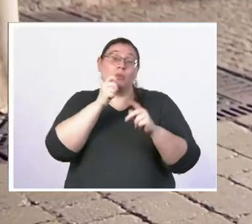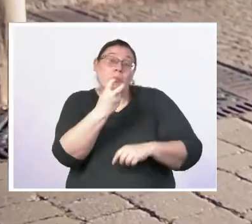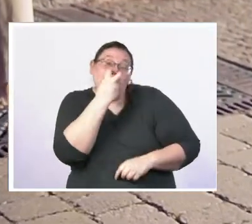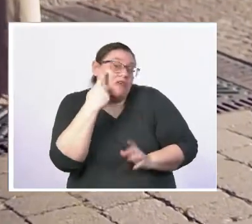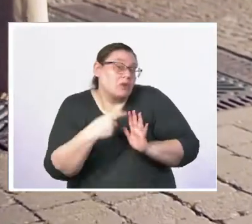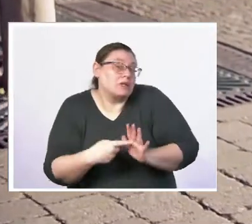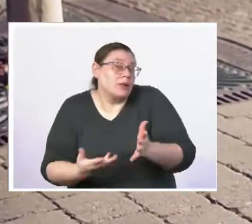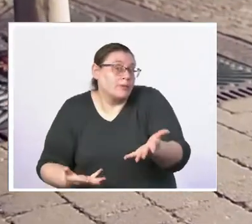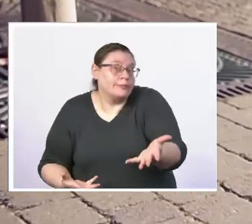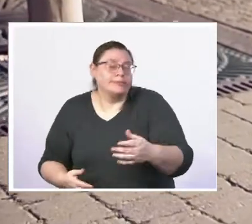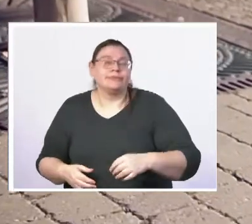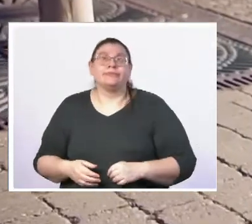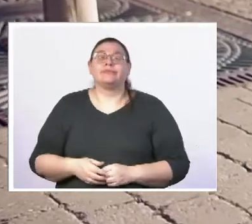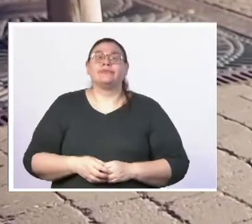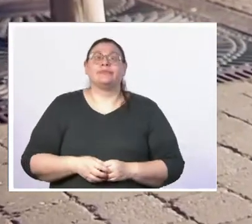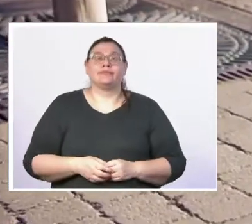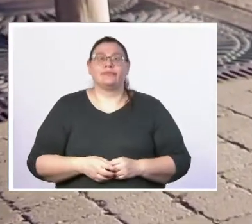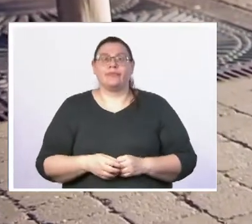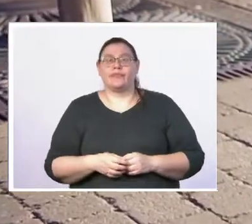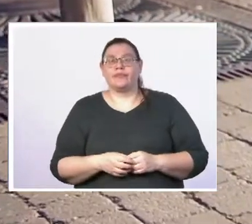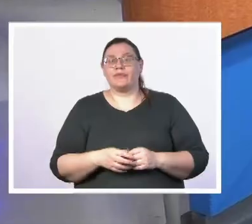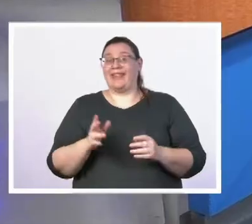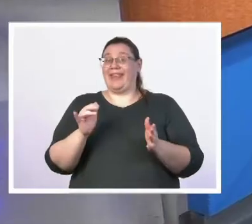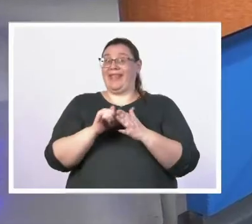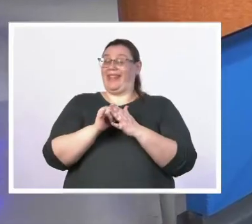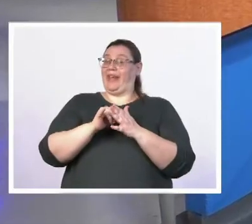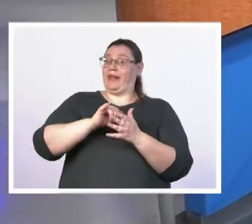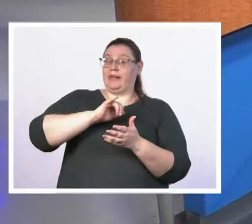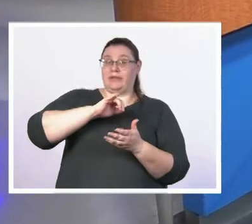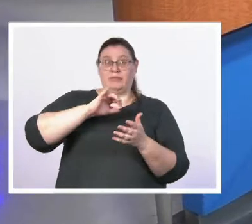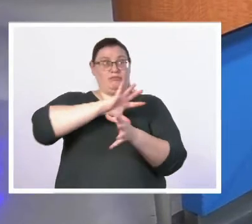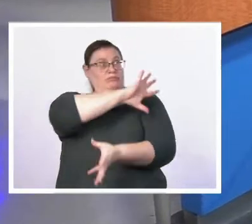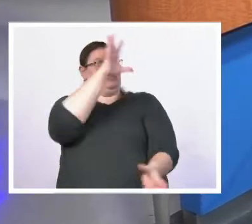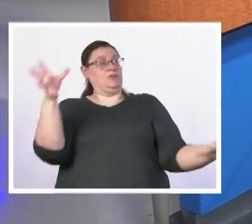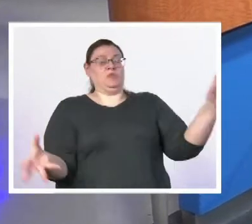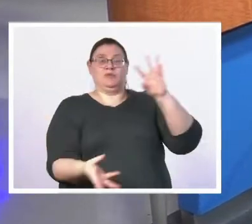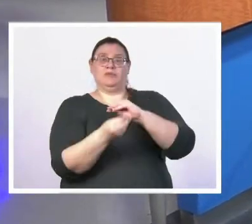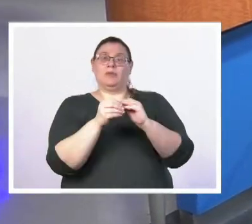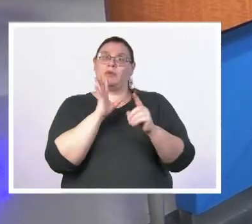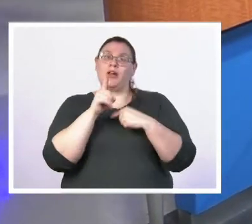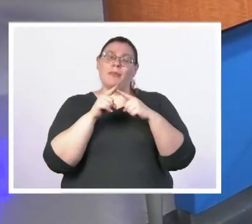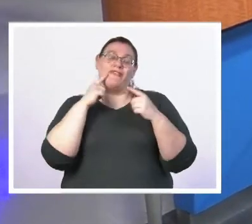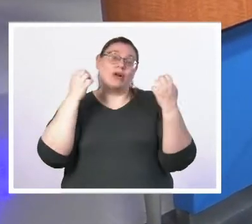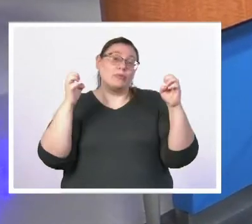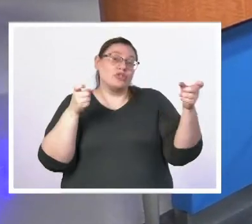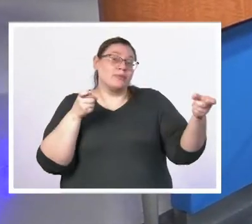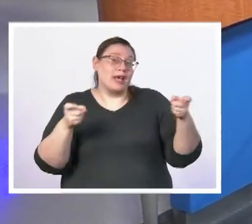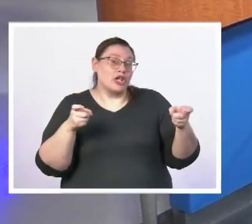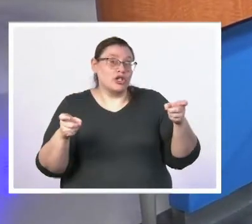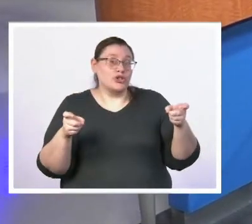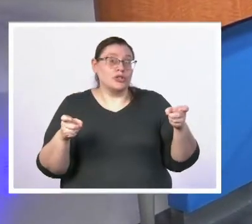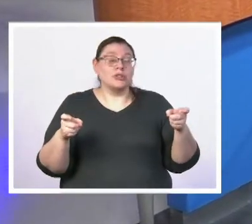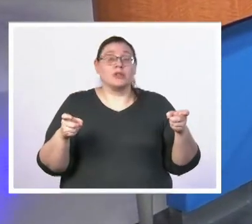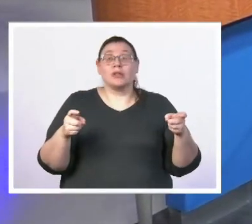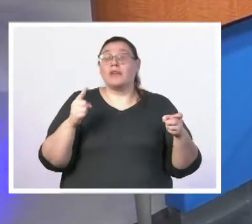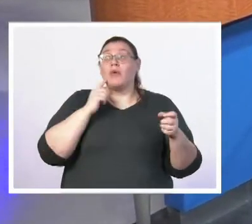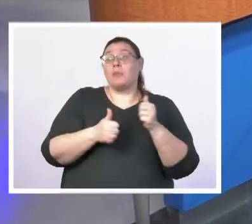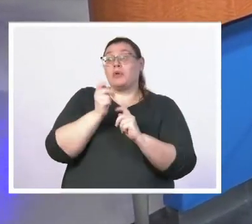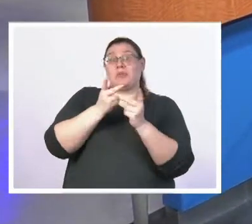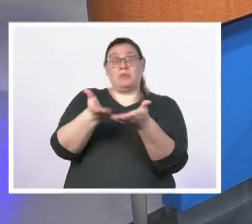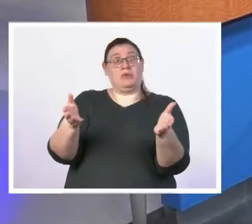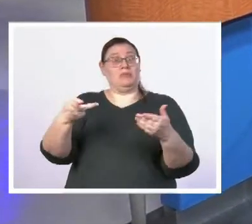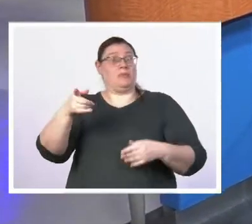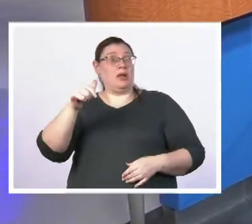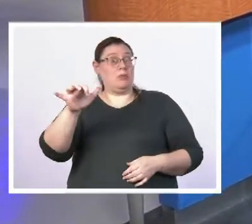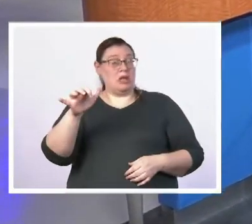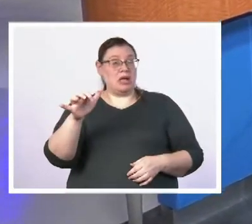that's the entire suite and that's what I would say to emergency managers to the public at large I would say